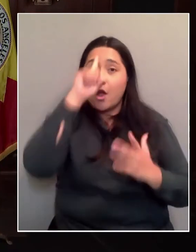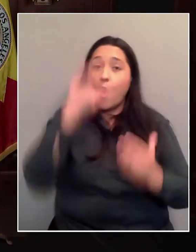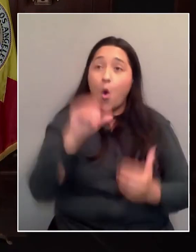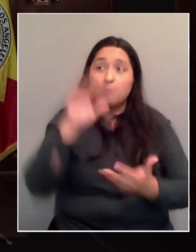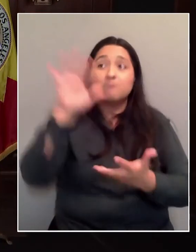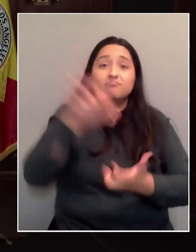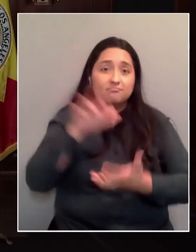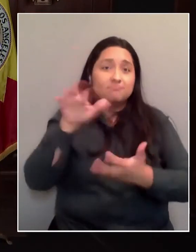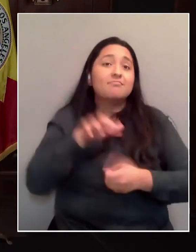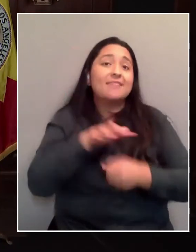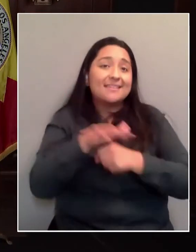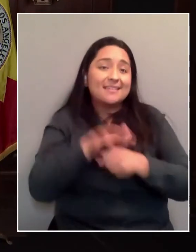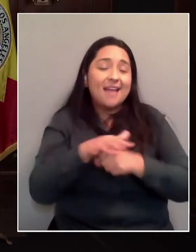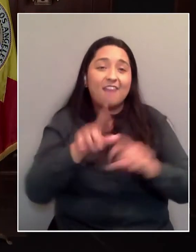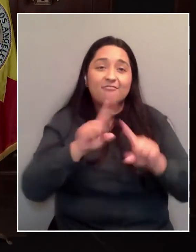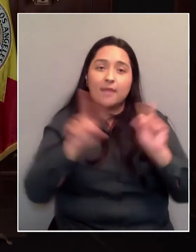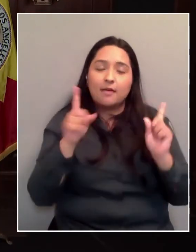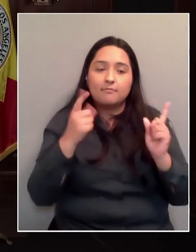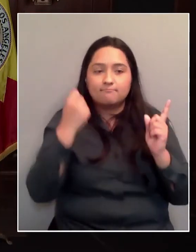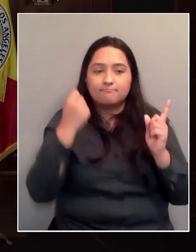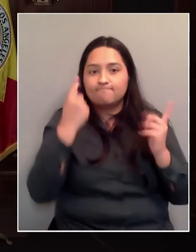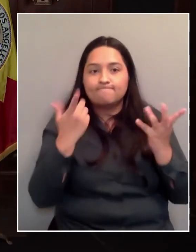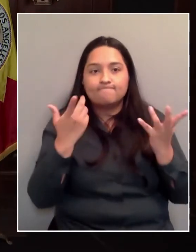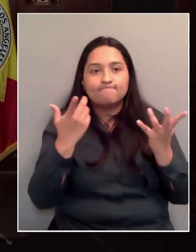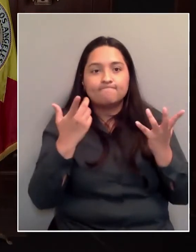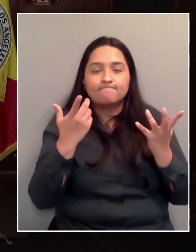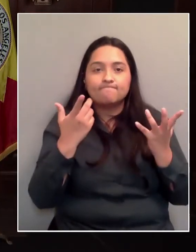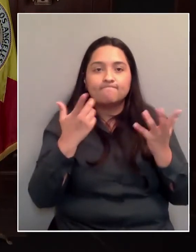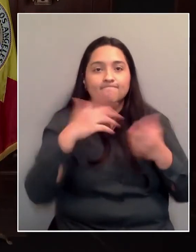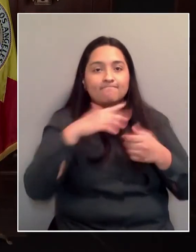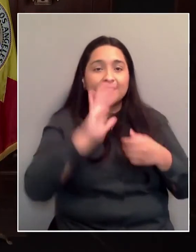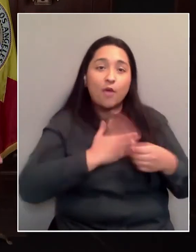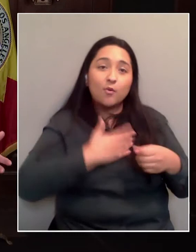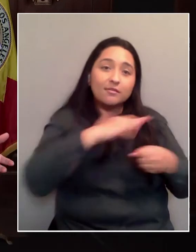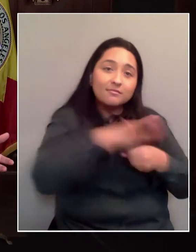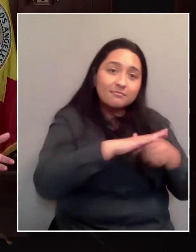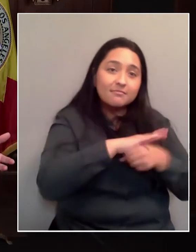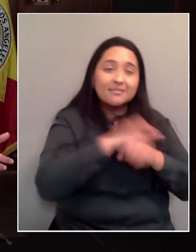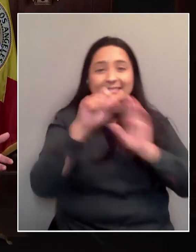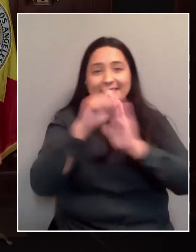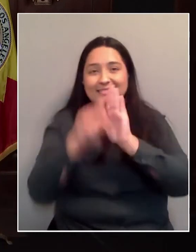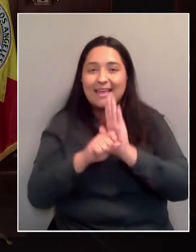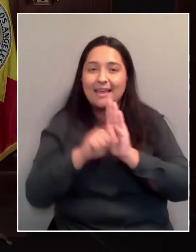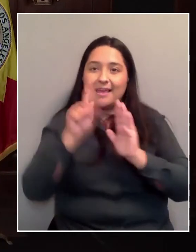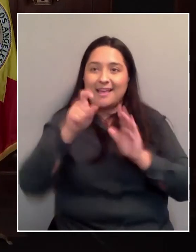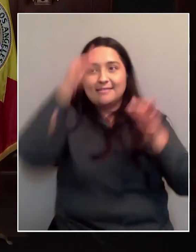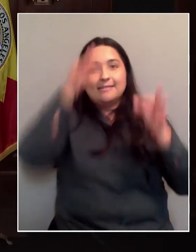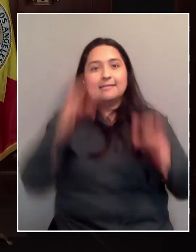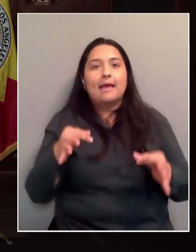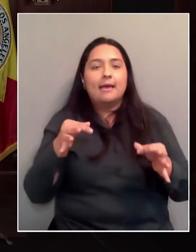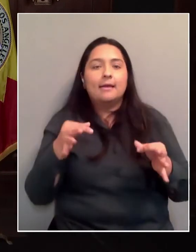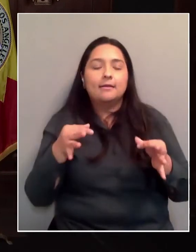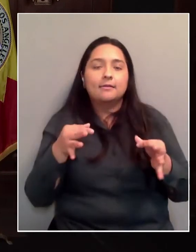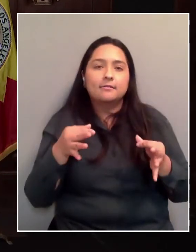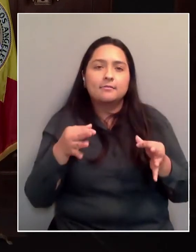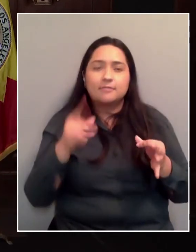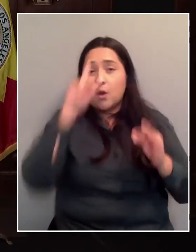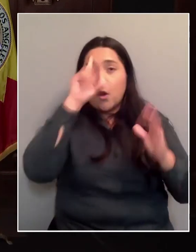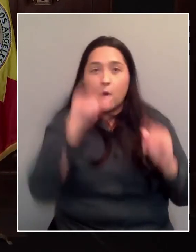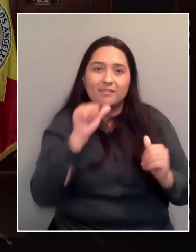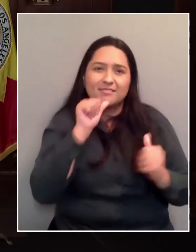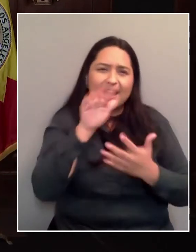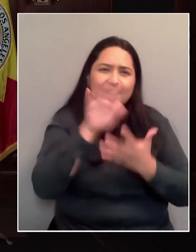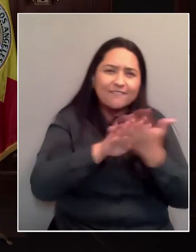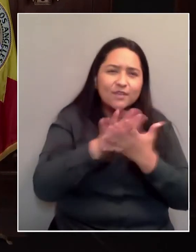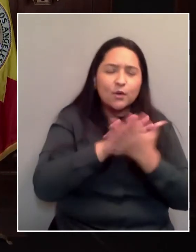call that then has to be made at the county and state level so that it's not confusing to people where some people say, is it three weeks? Is it four weeks?